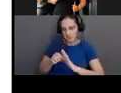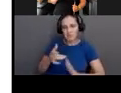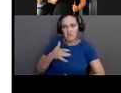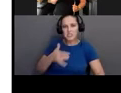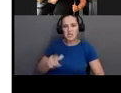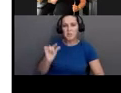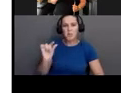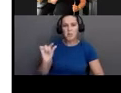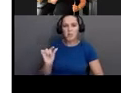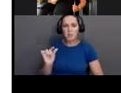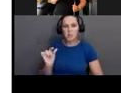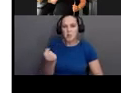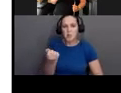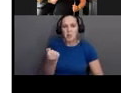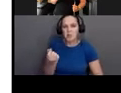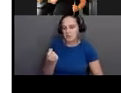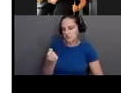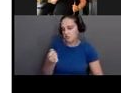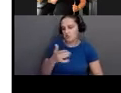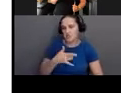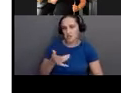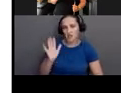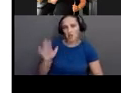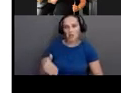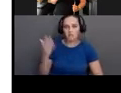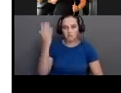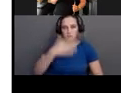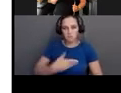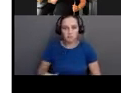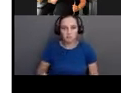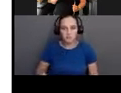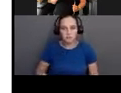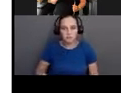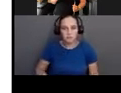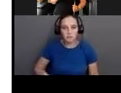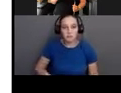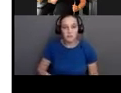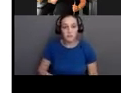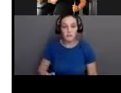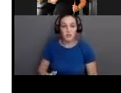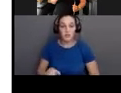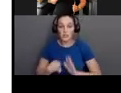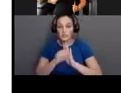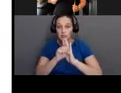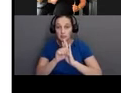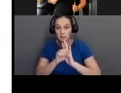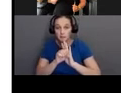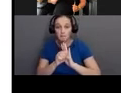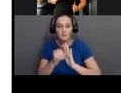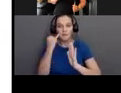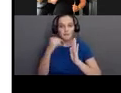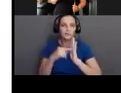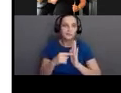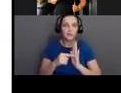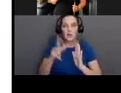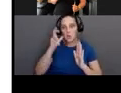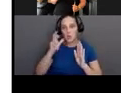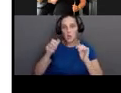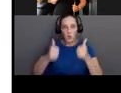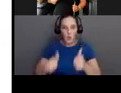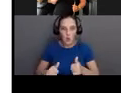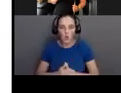symptoms from congenital CMD infection, whether it be hearing loss, developmental delay,